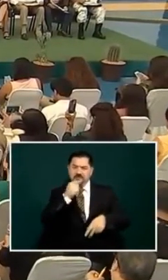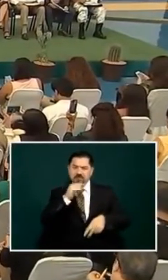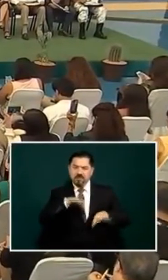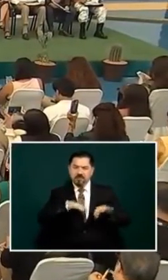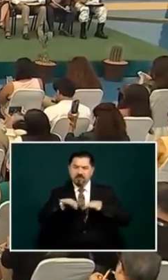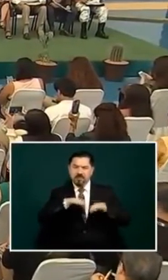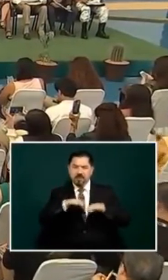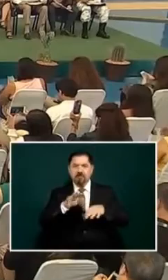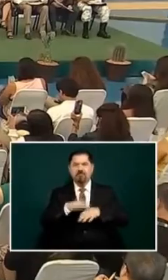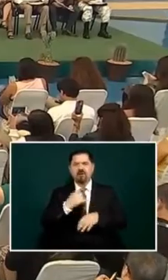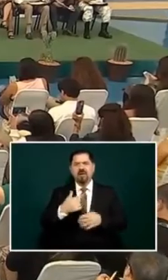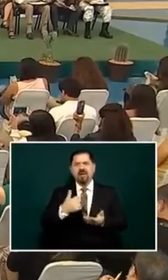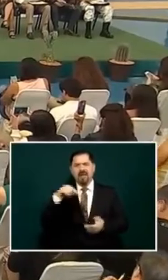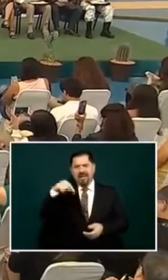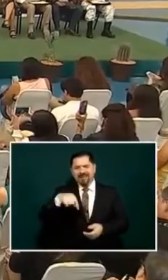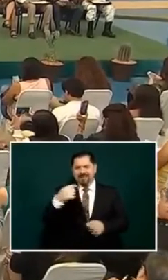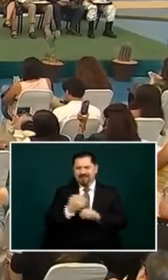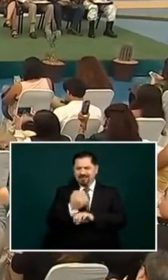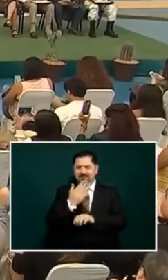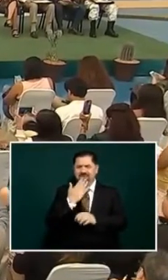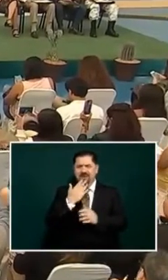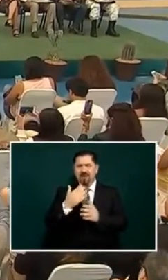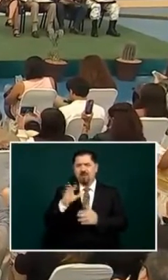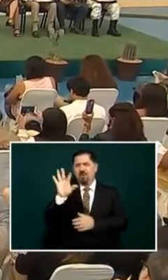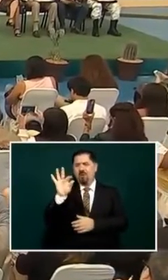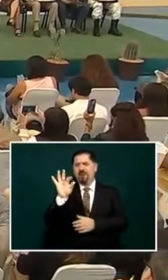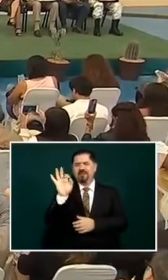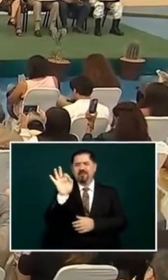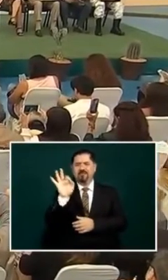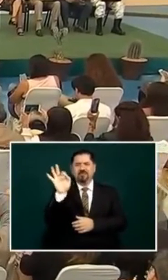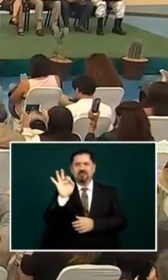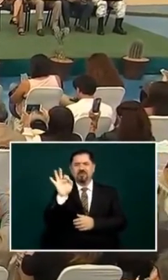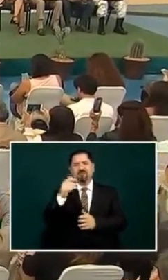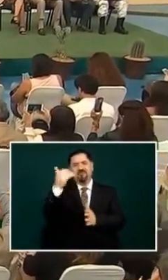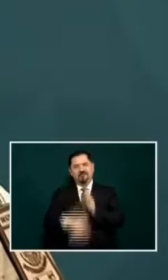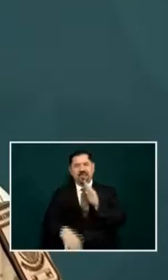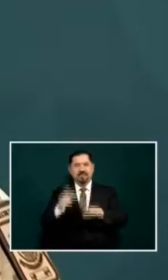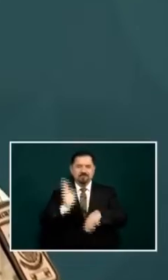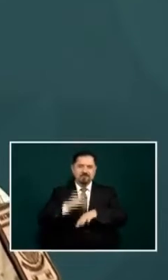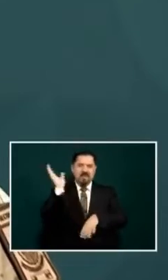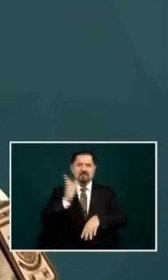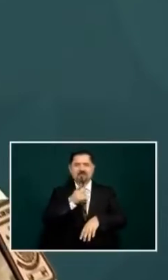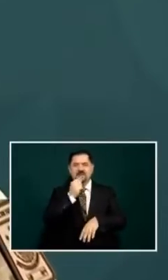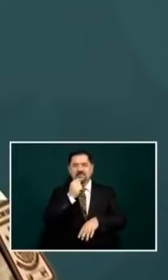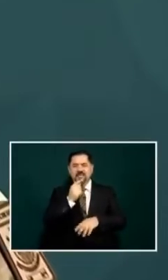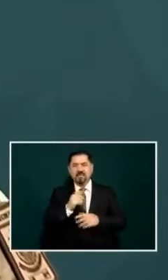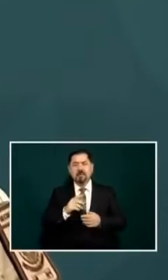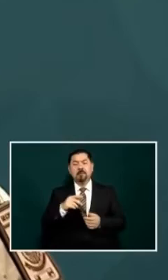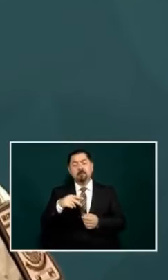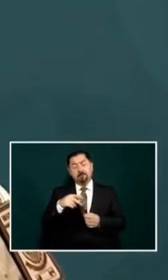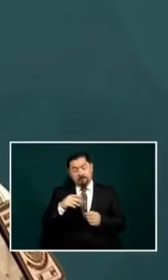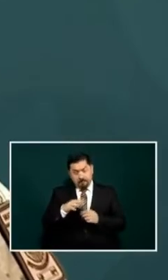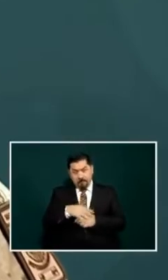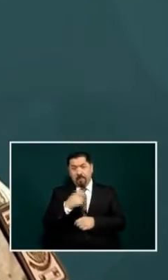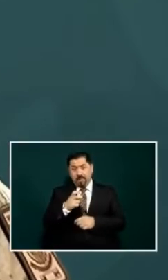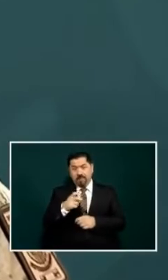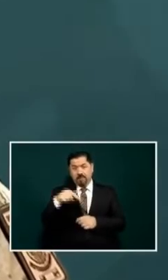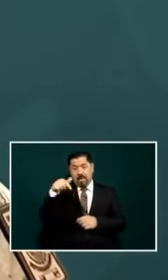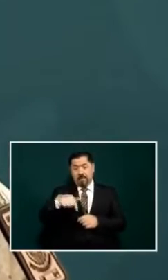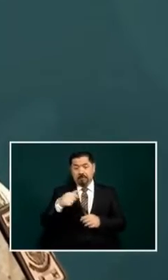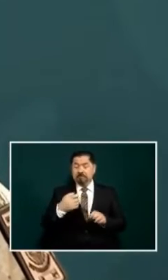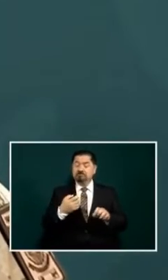percent deficit of police in the state but besides that it has 27